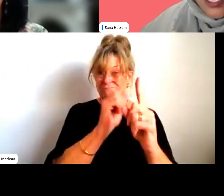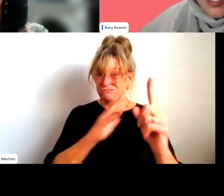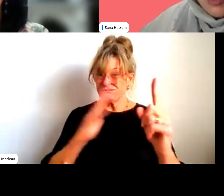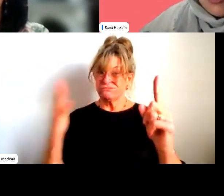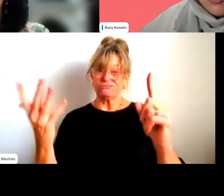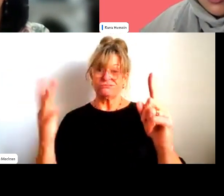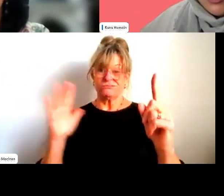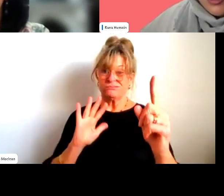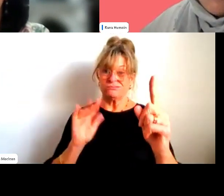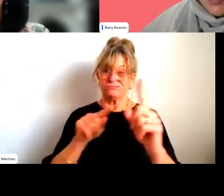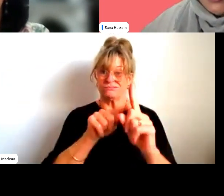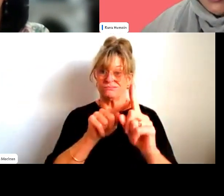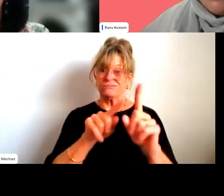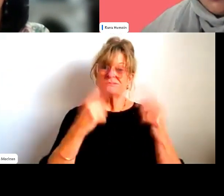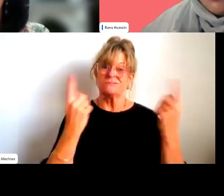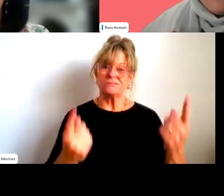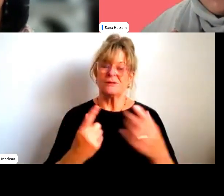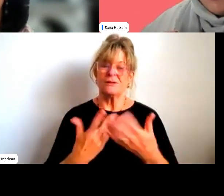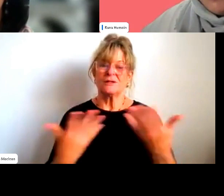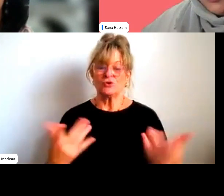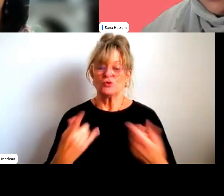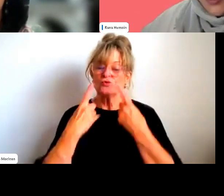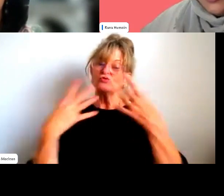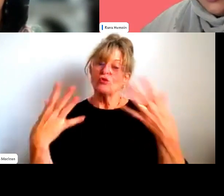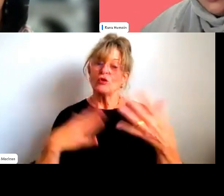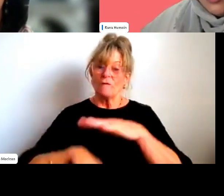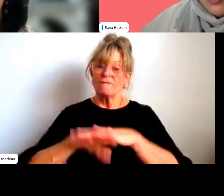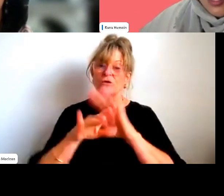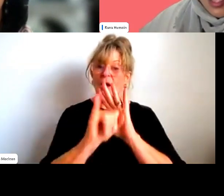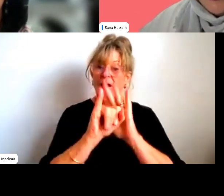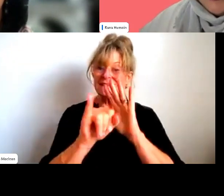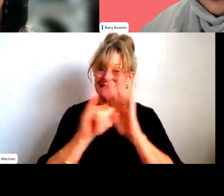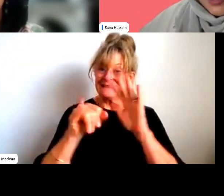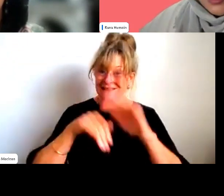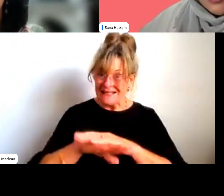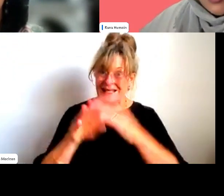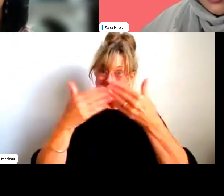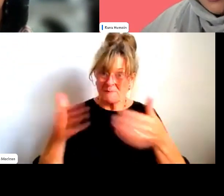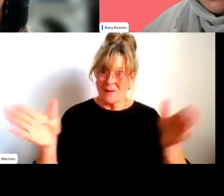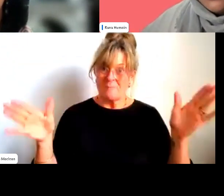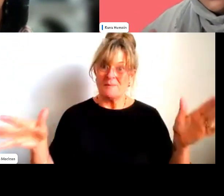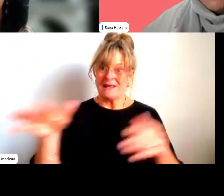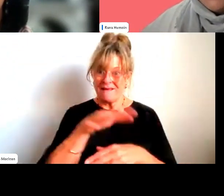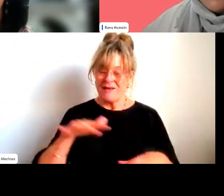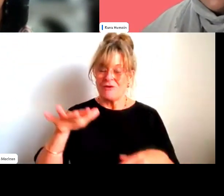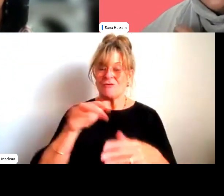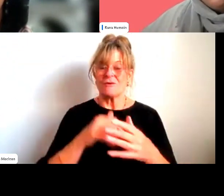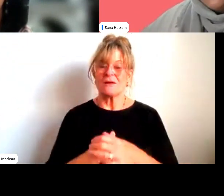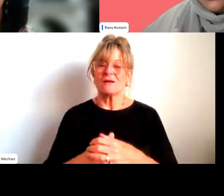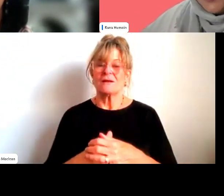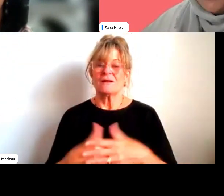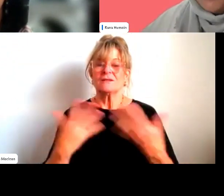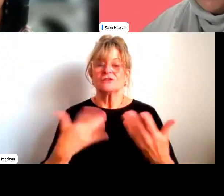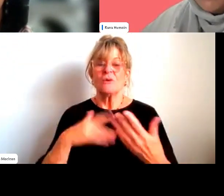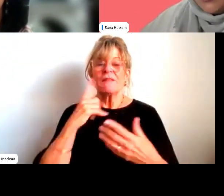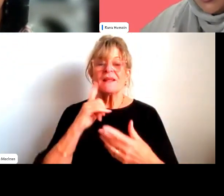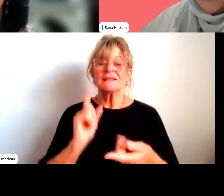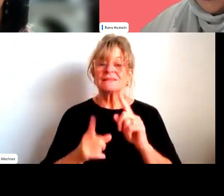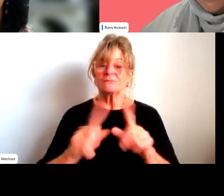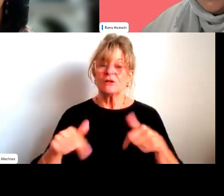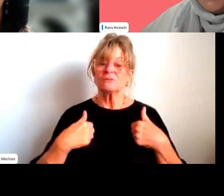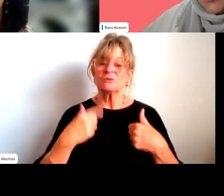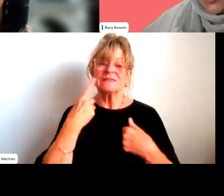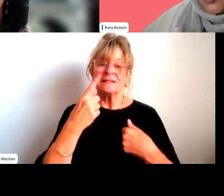identity all the time and in very public ways. Um, and so I think also sometimes we do see people